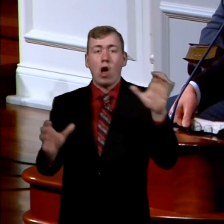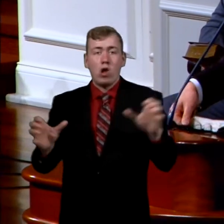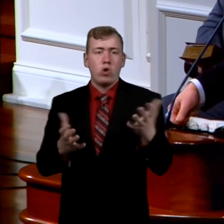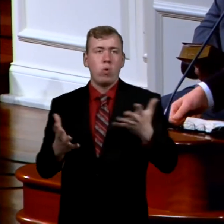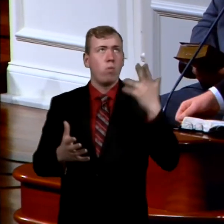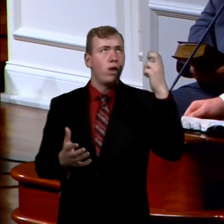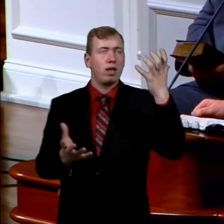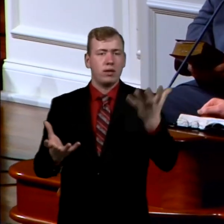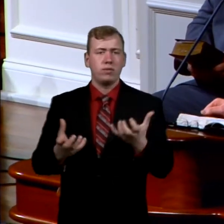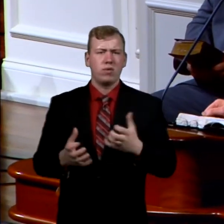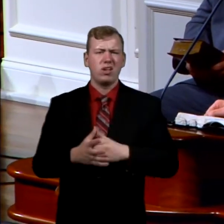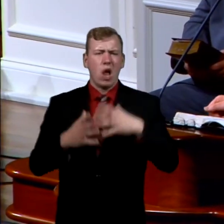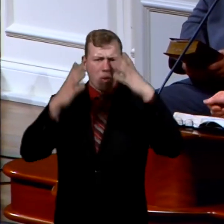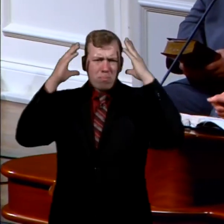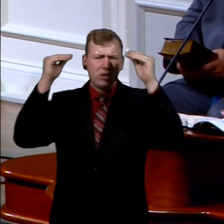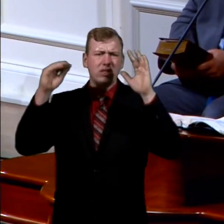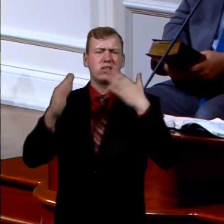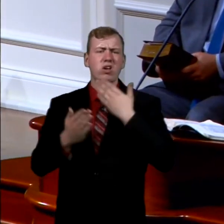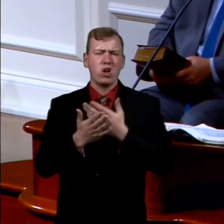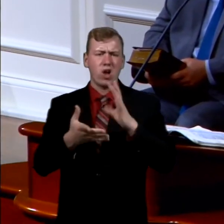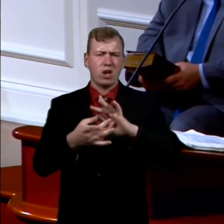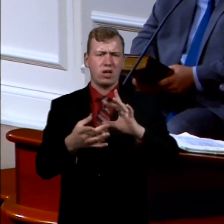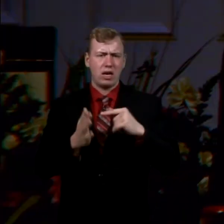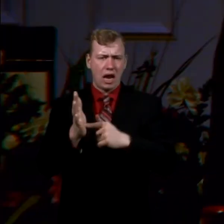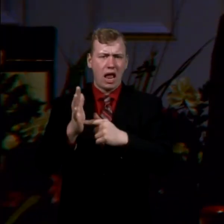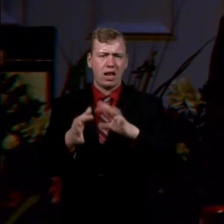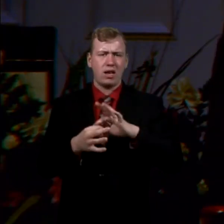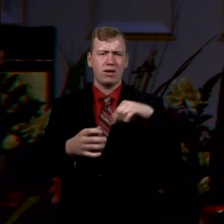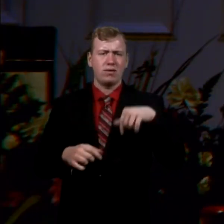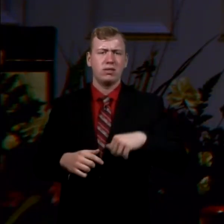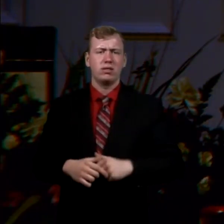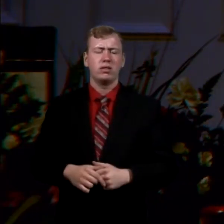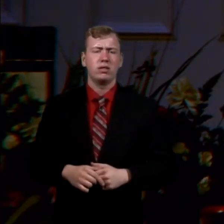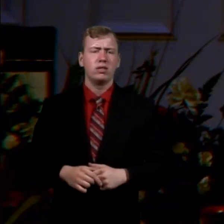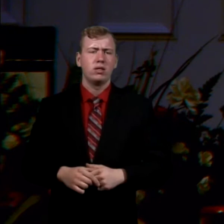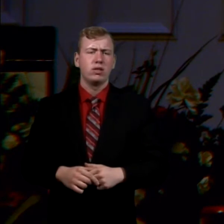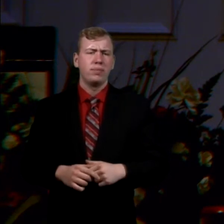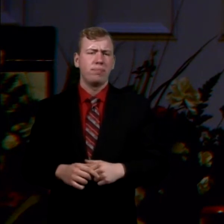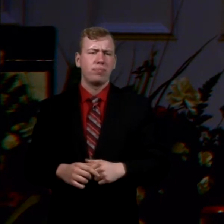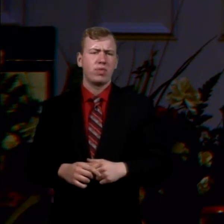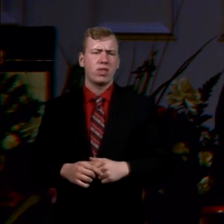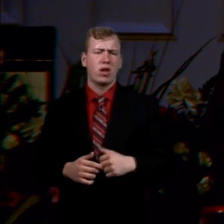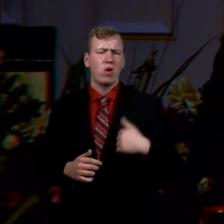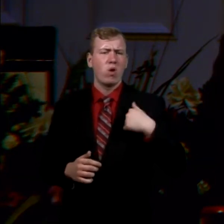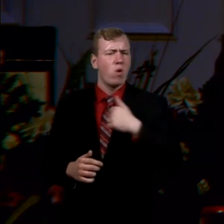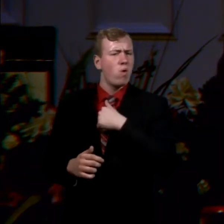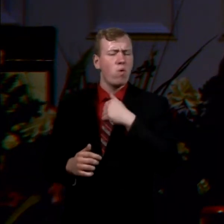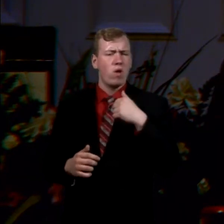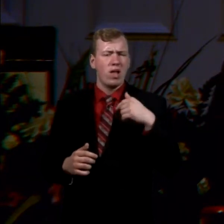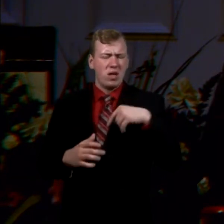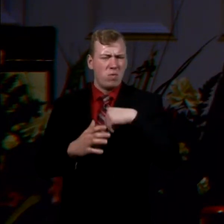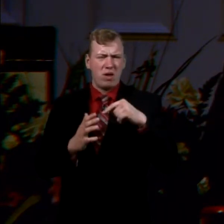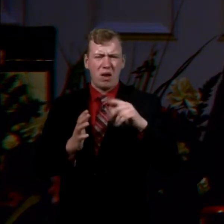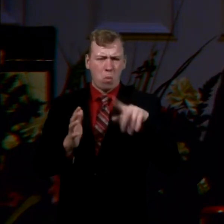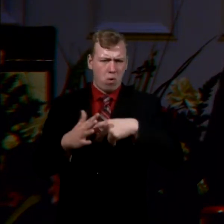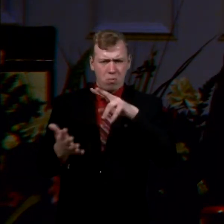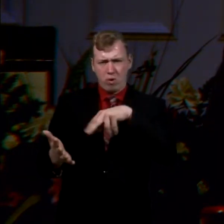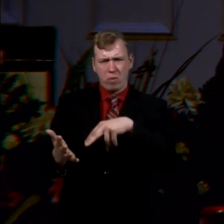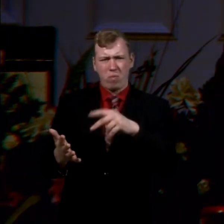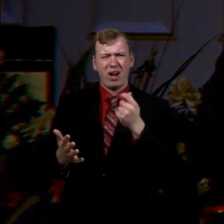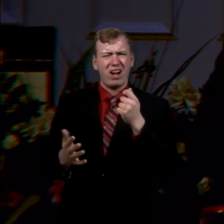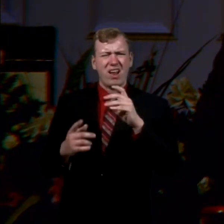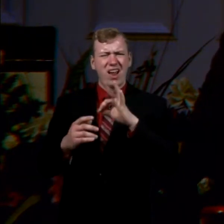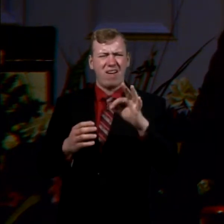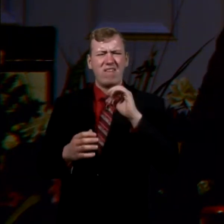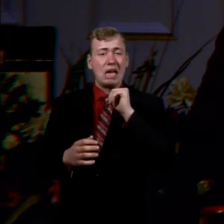great story of this. We shared last week a little bit about the precarious days in which he was living. It was not